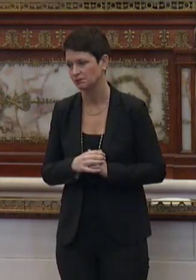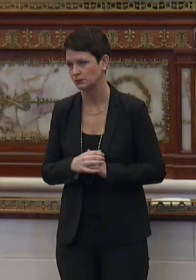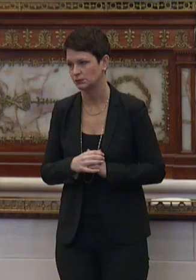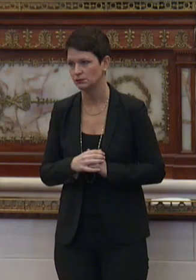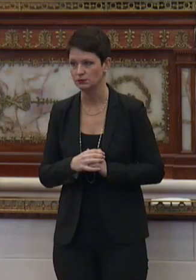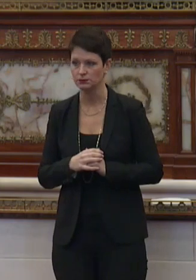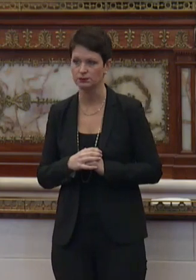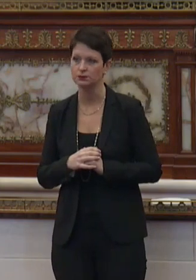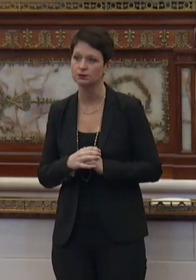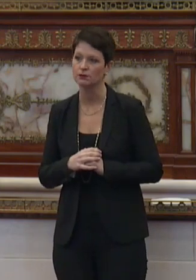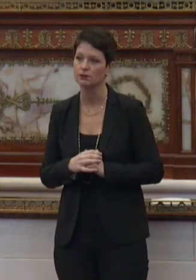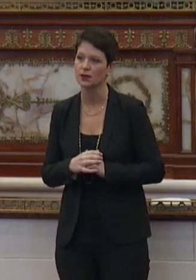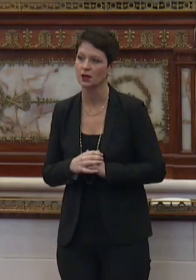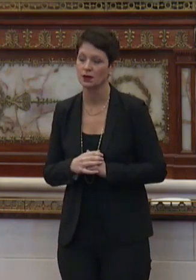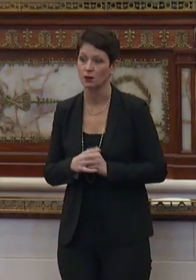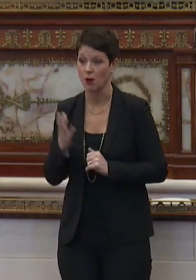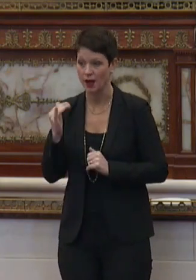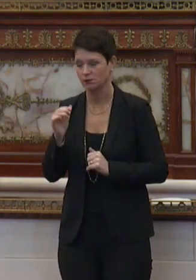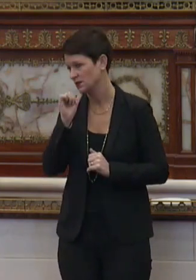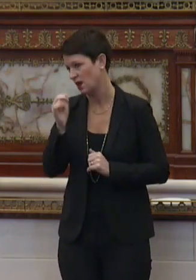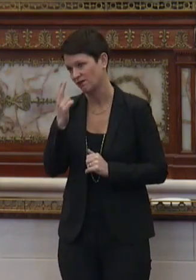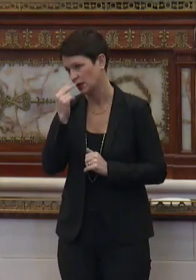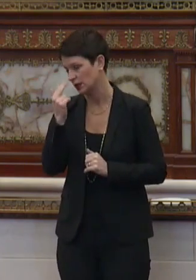Because it's just not funny.